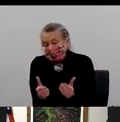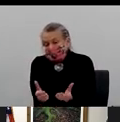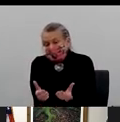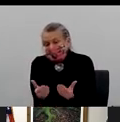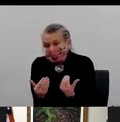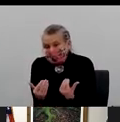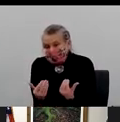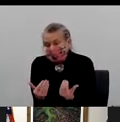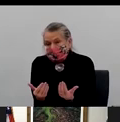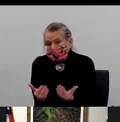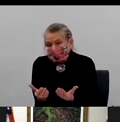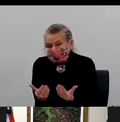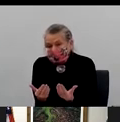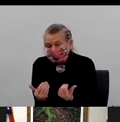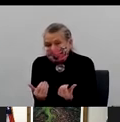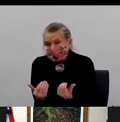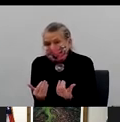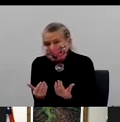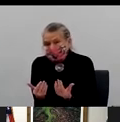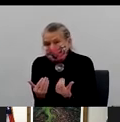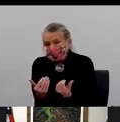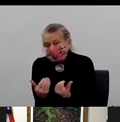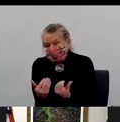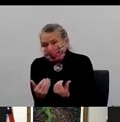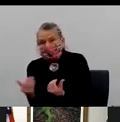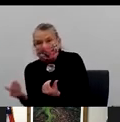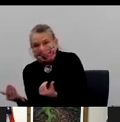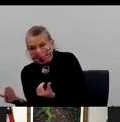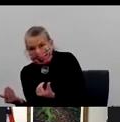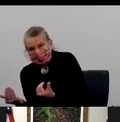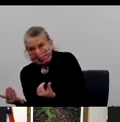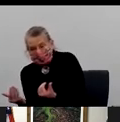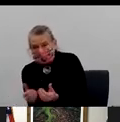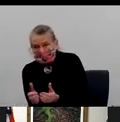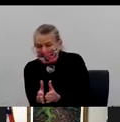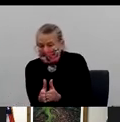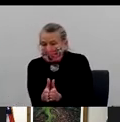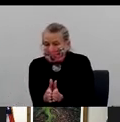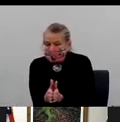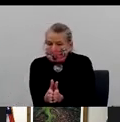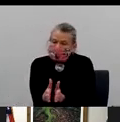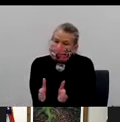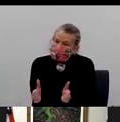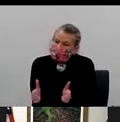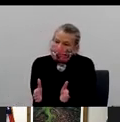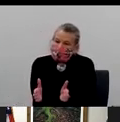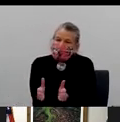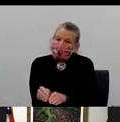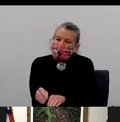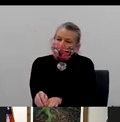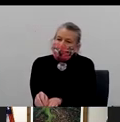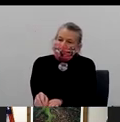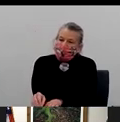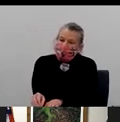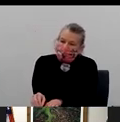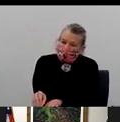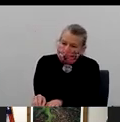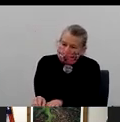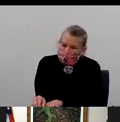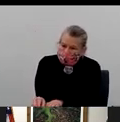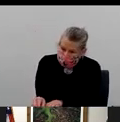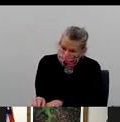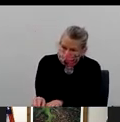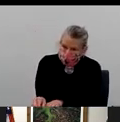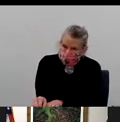you're really keeping people out of circulation who may develop viral-like symptoms. Are you doing anything specific to try to